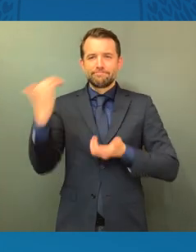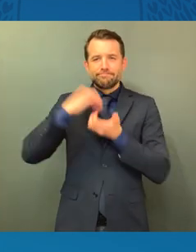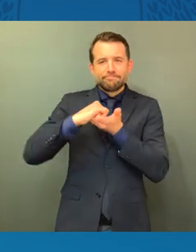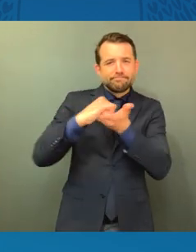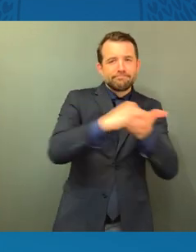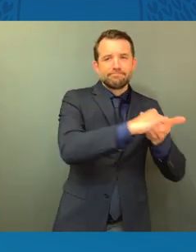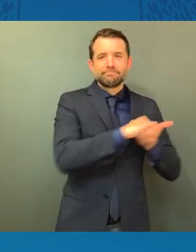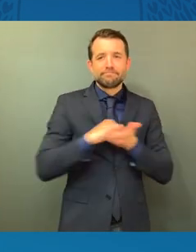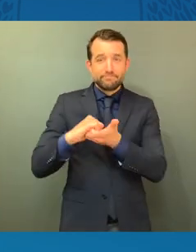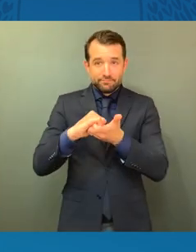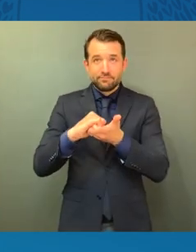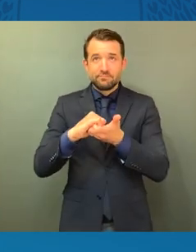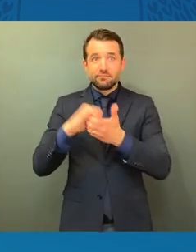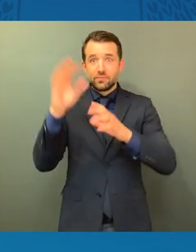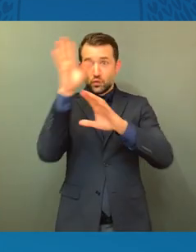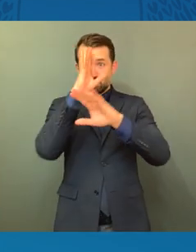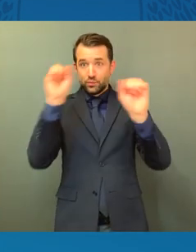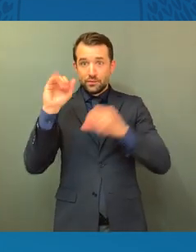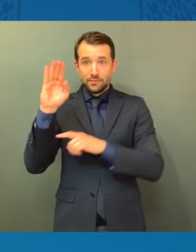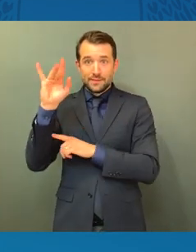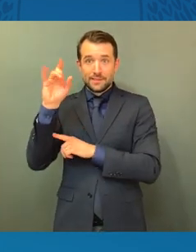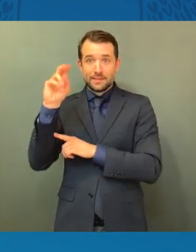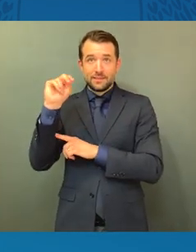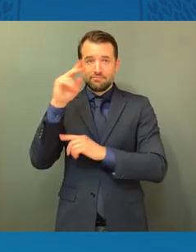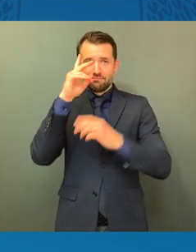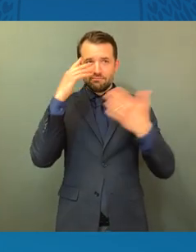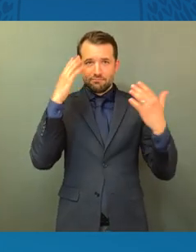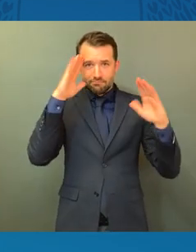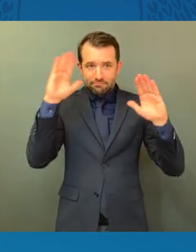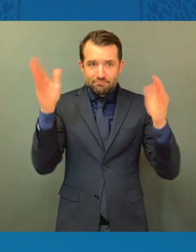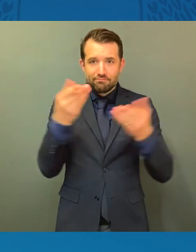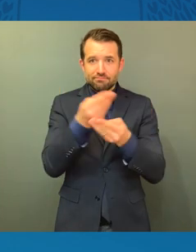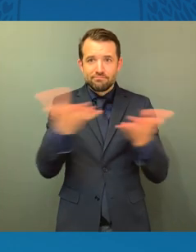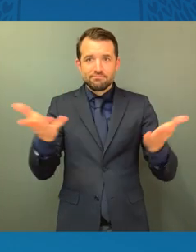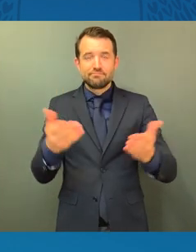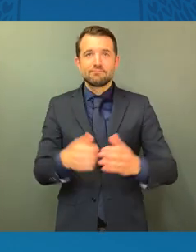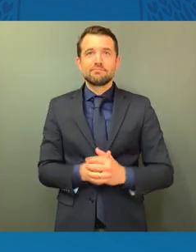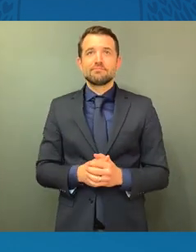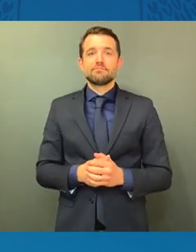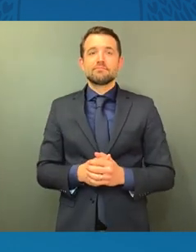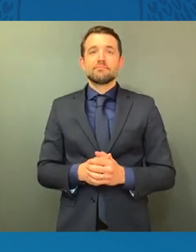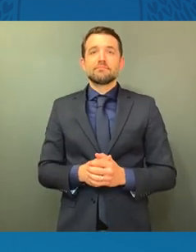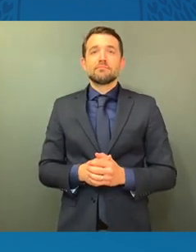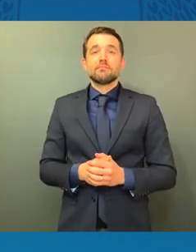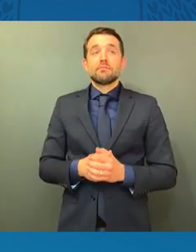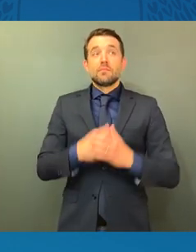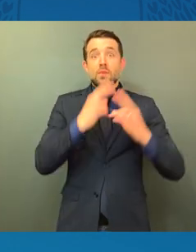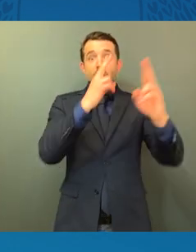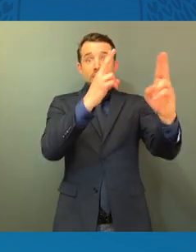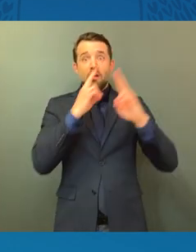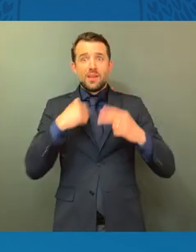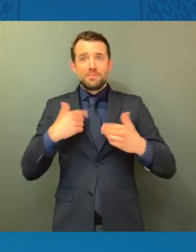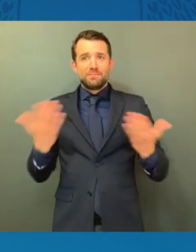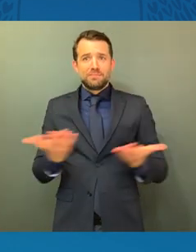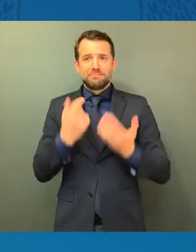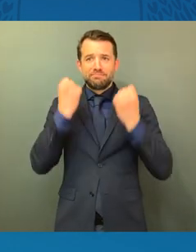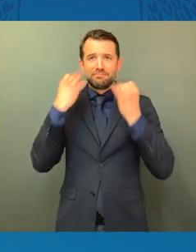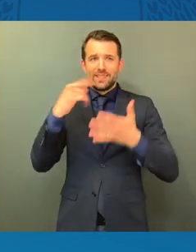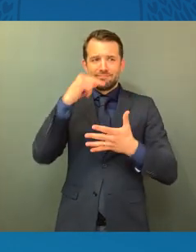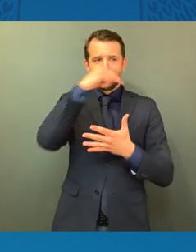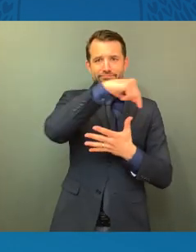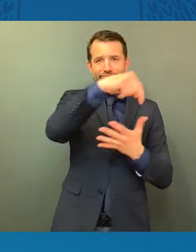Biden. So it is an honor to share the stage with so many of you and with so many extraordinary young leaders.